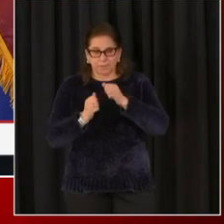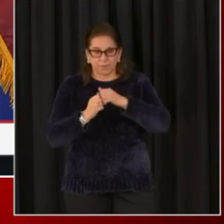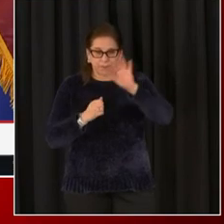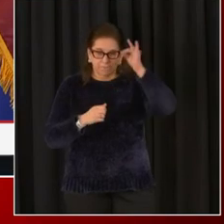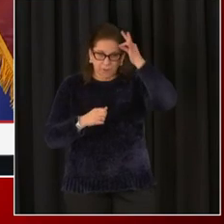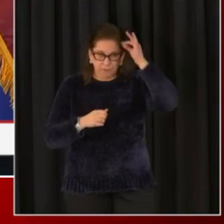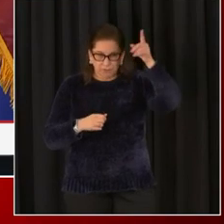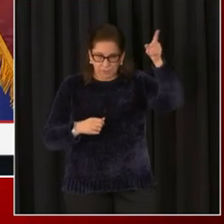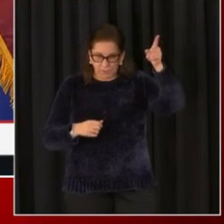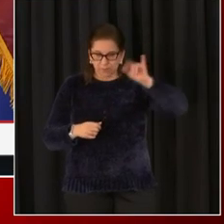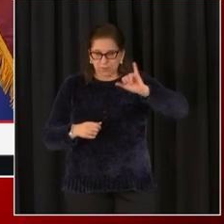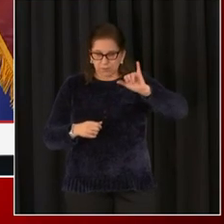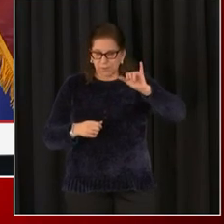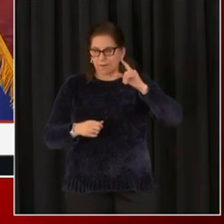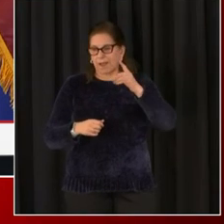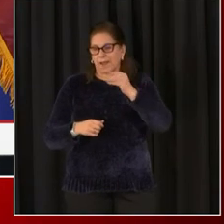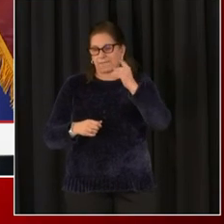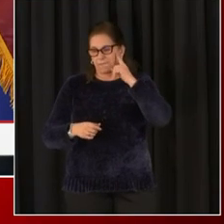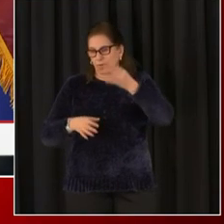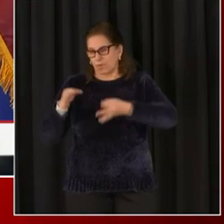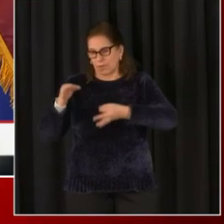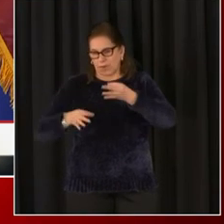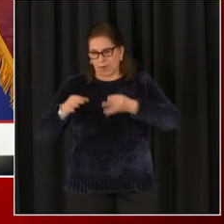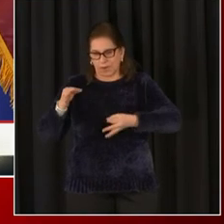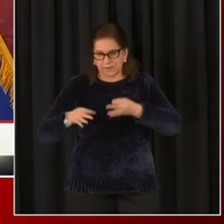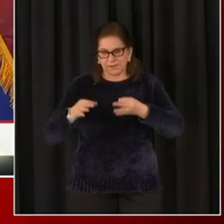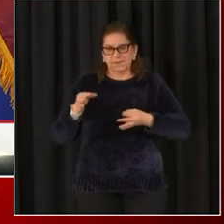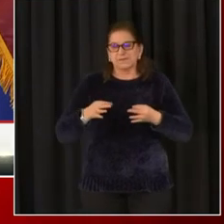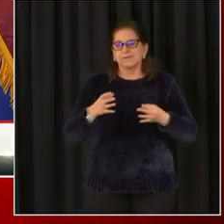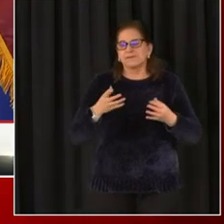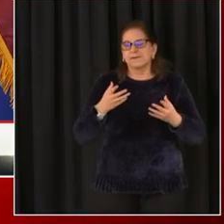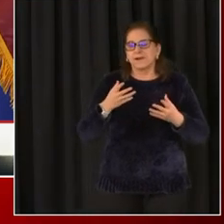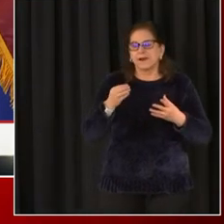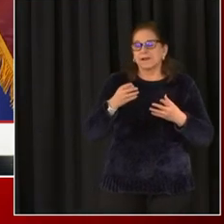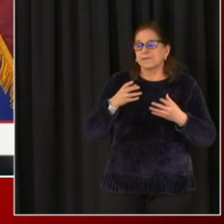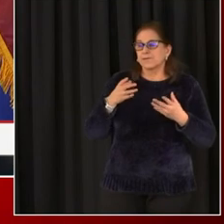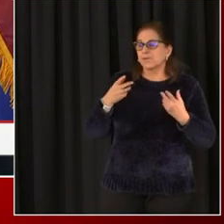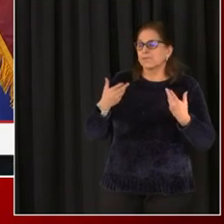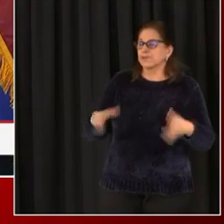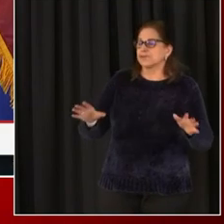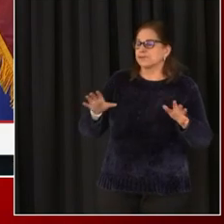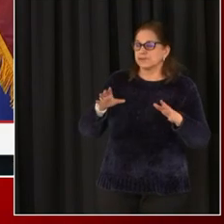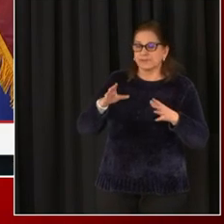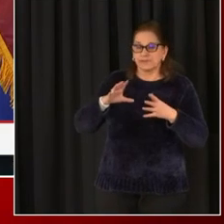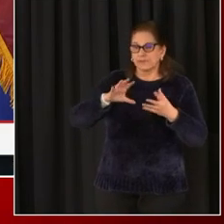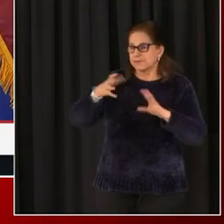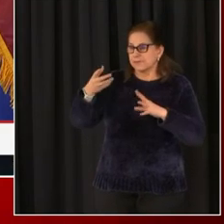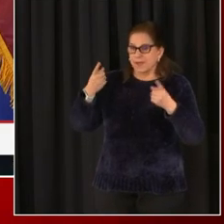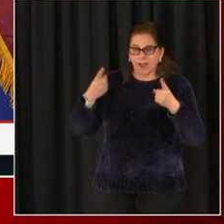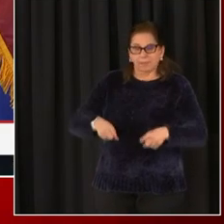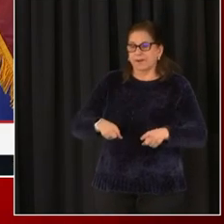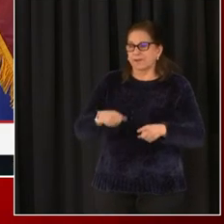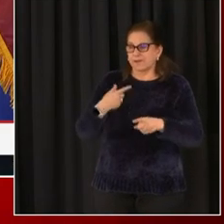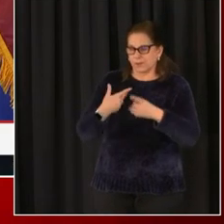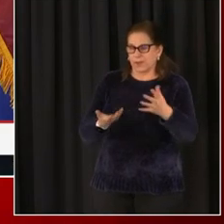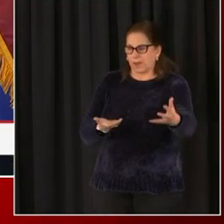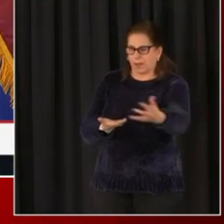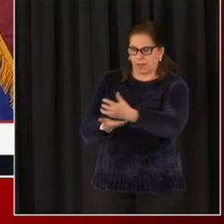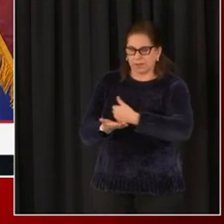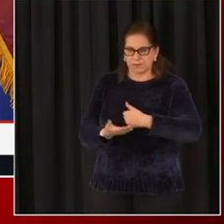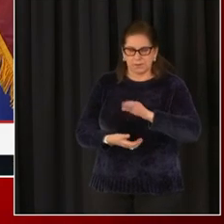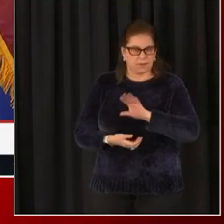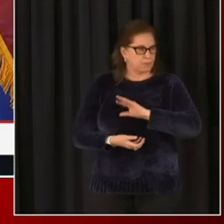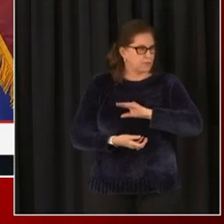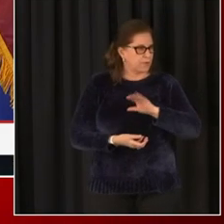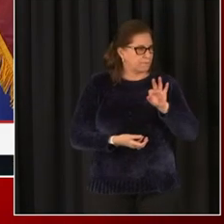with congressional hearings that are to come, et cetera, that there'll be several after action, uh, reports. I think the, uh, Congress has, um,